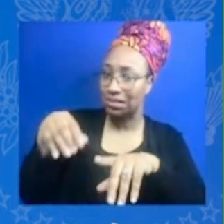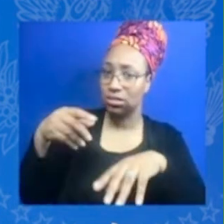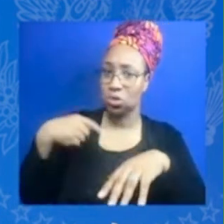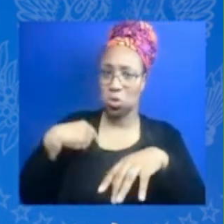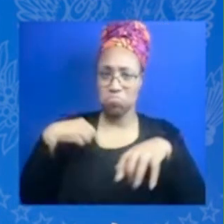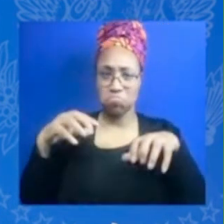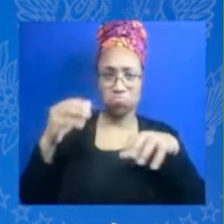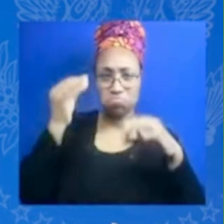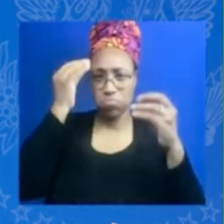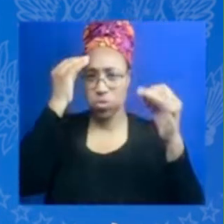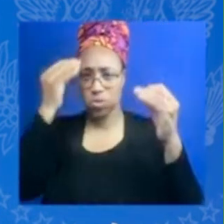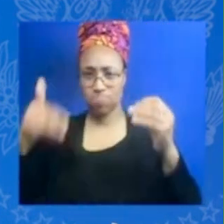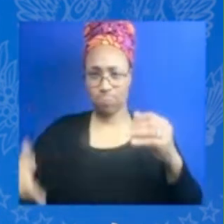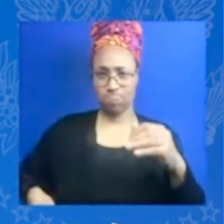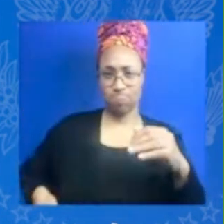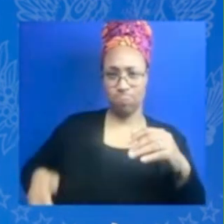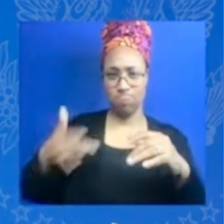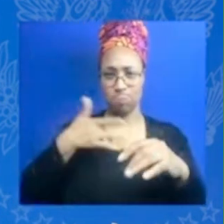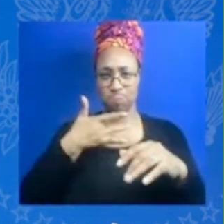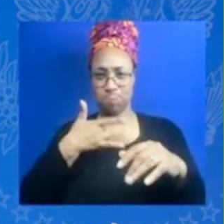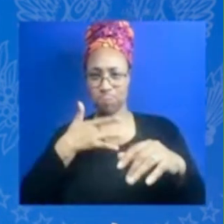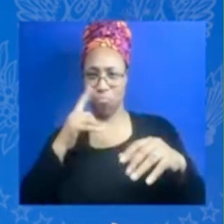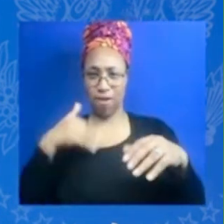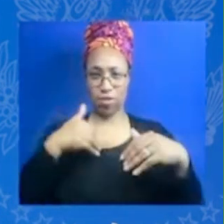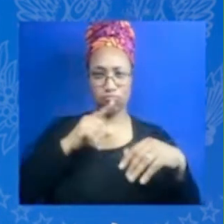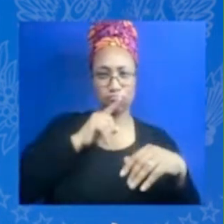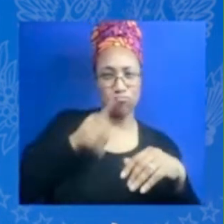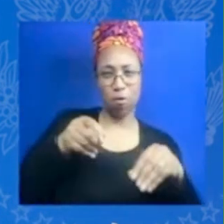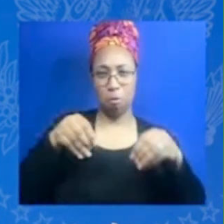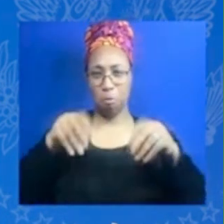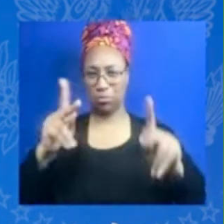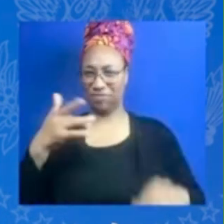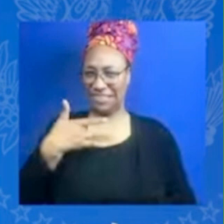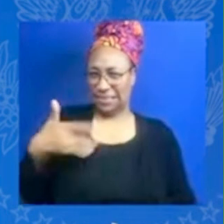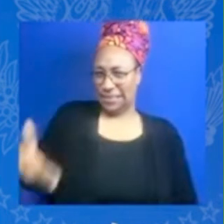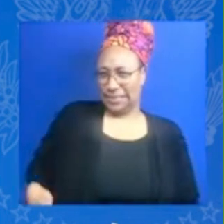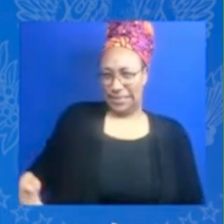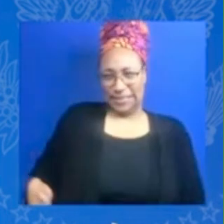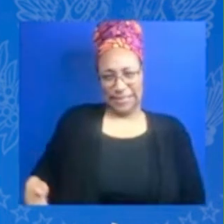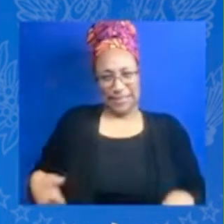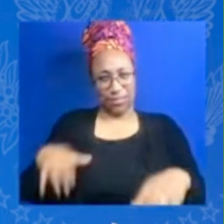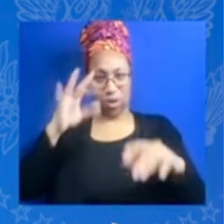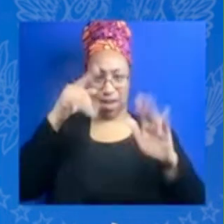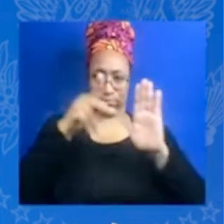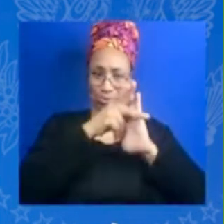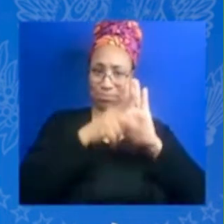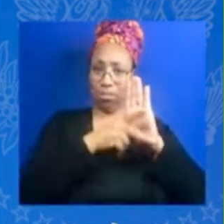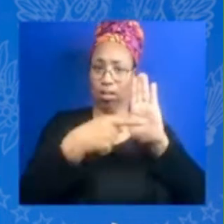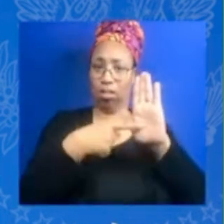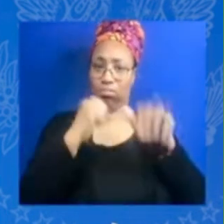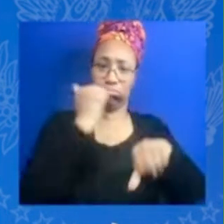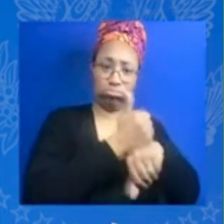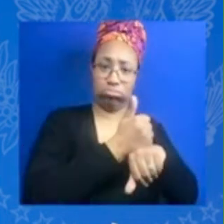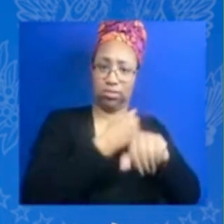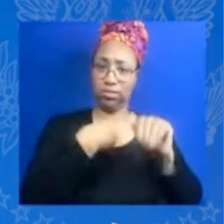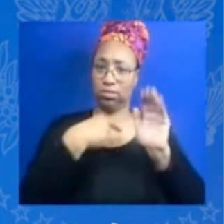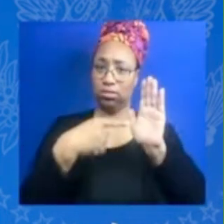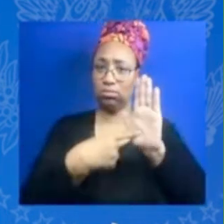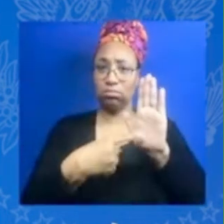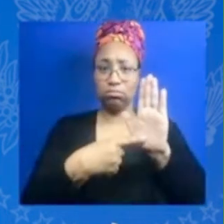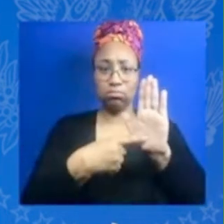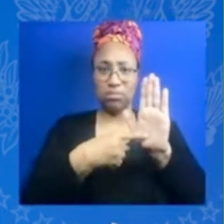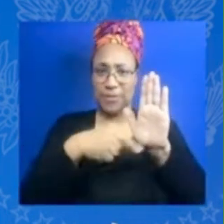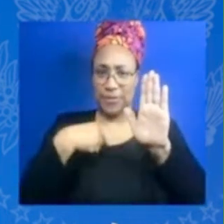feminine principle so the guiding principles of my business and my journey were vulnerability empathy kindness